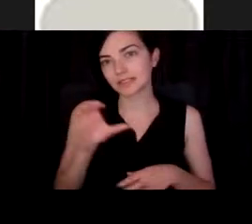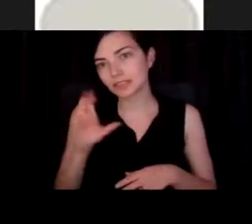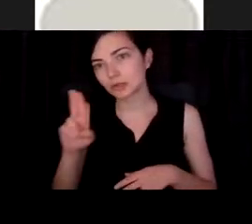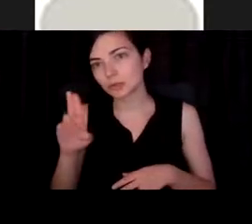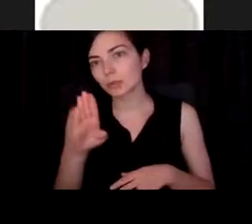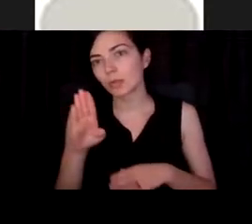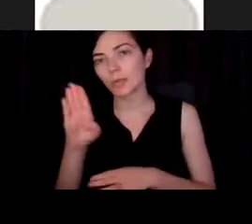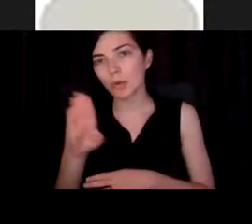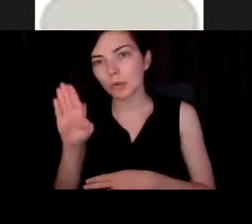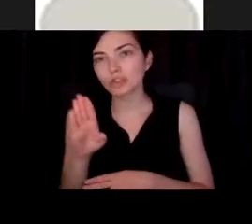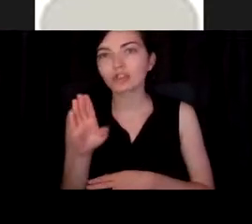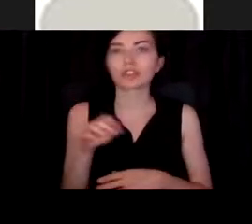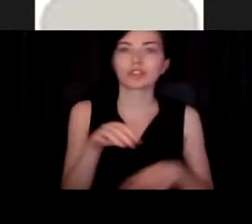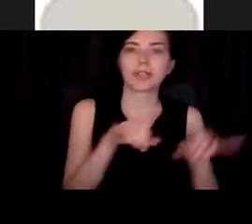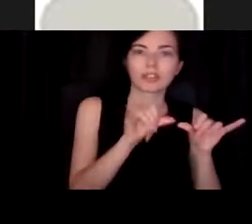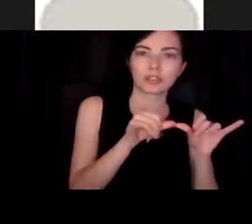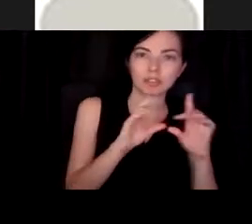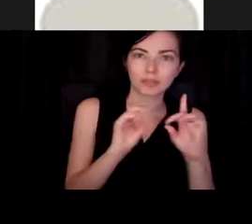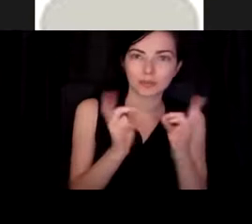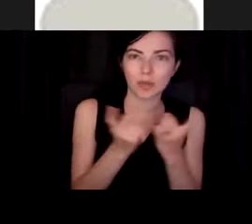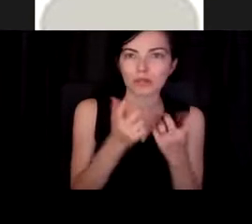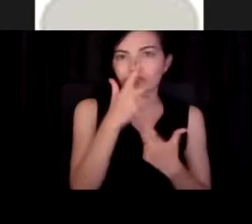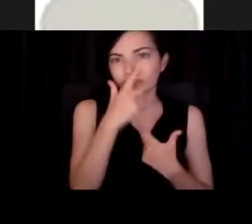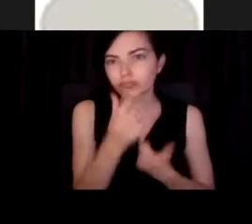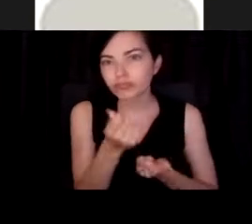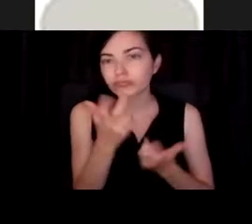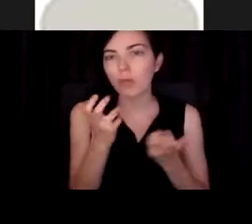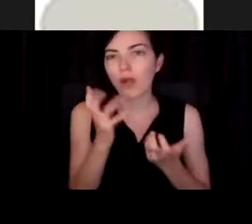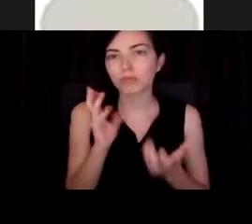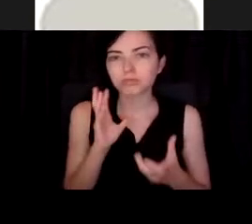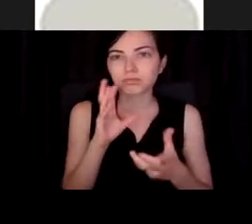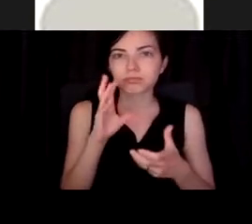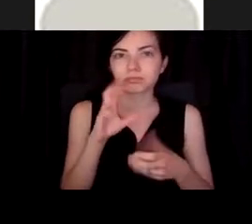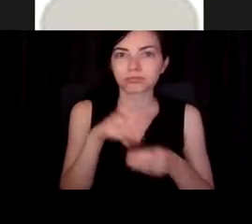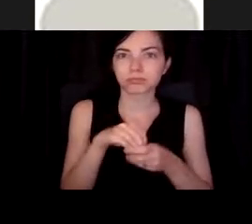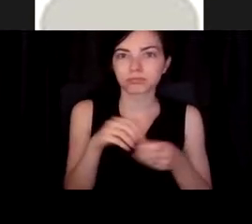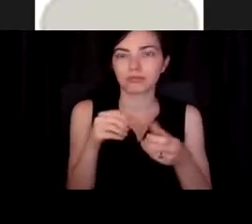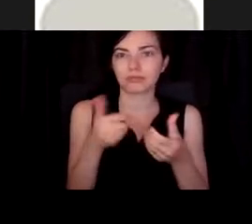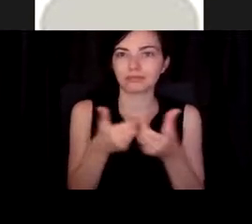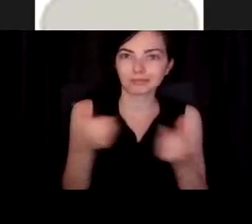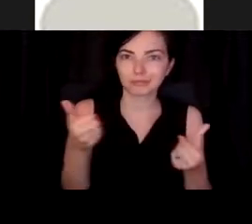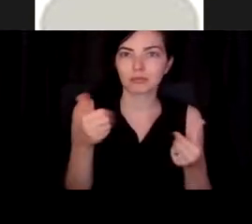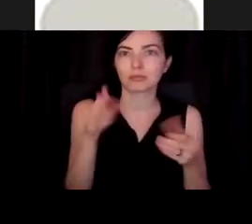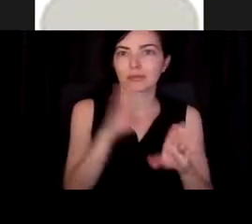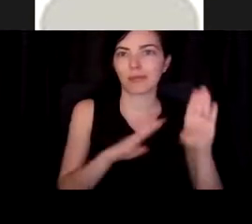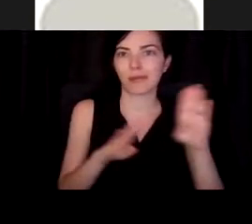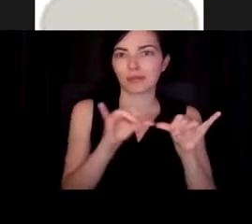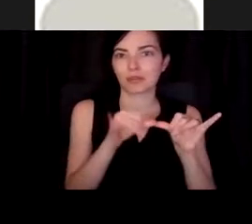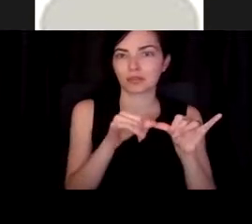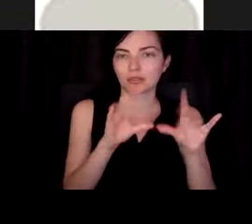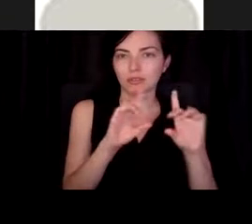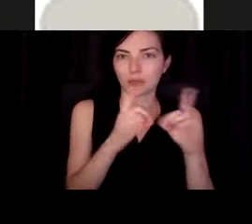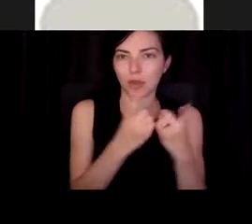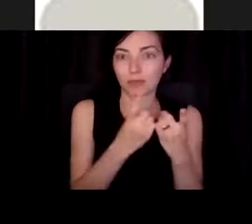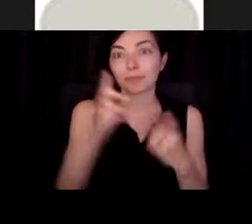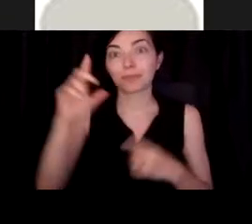engineering department that were interested in having an actual department of bioengineering. And then the governor